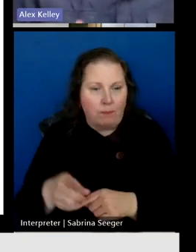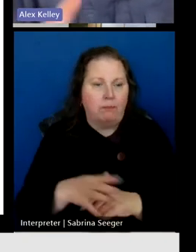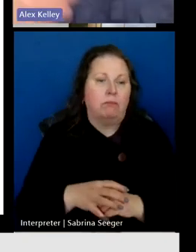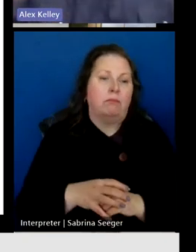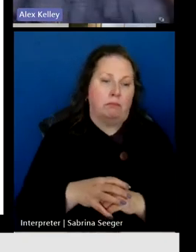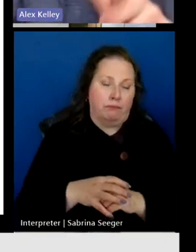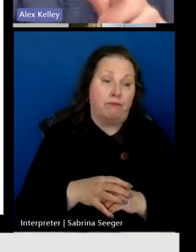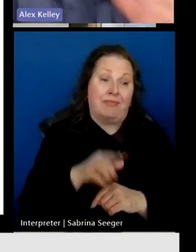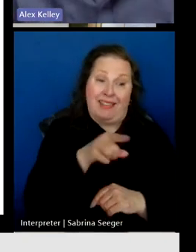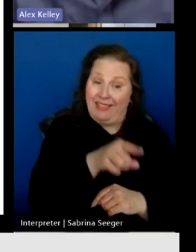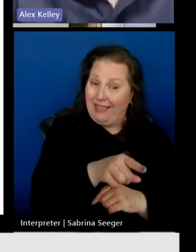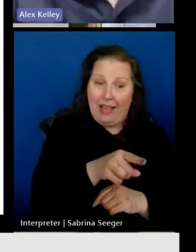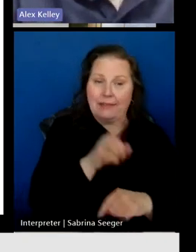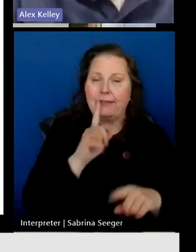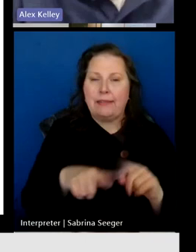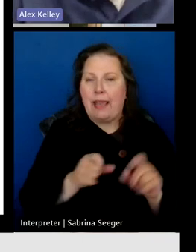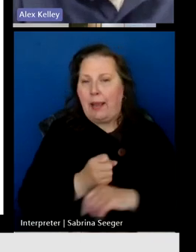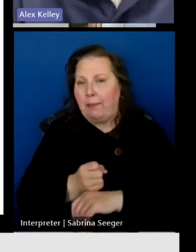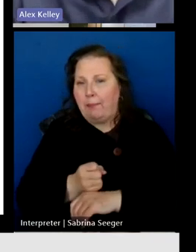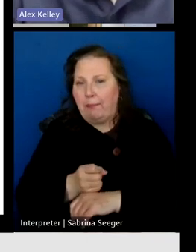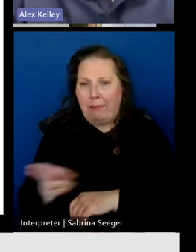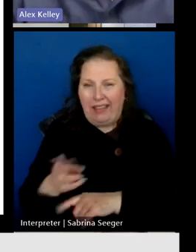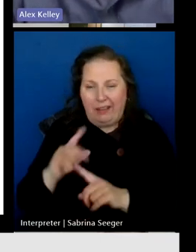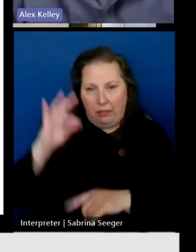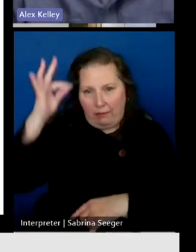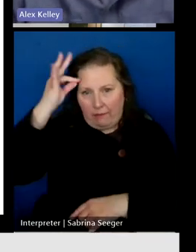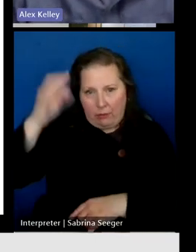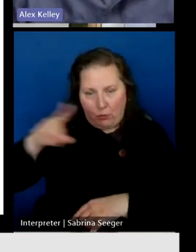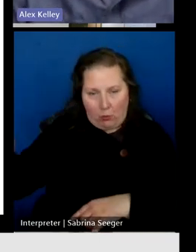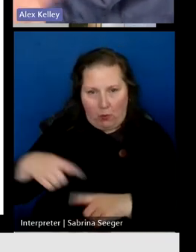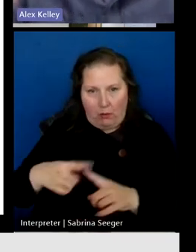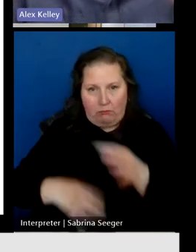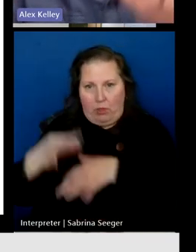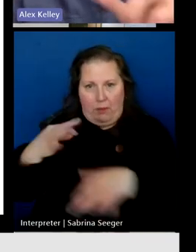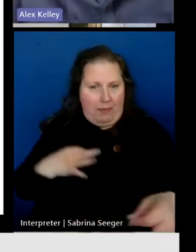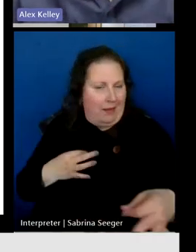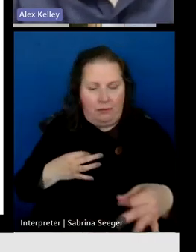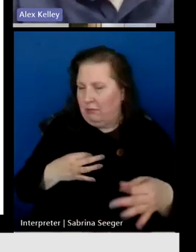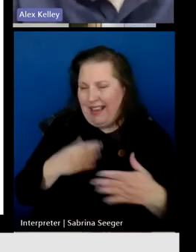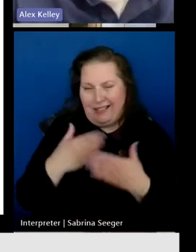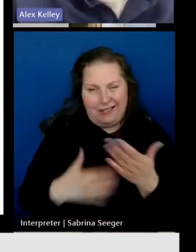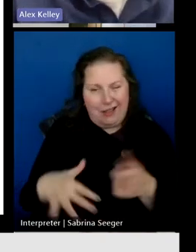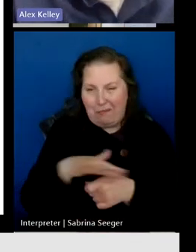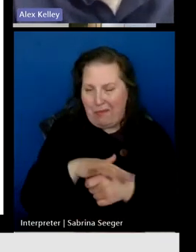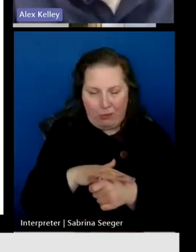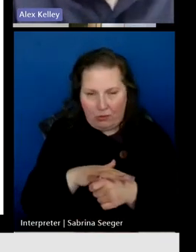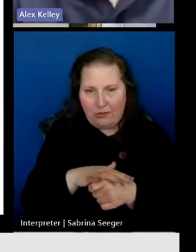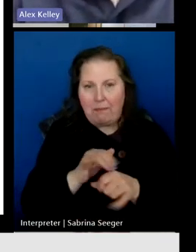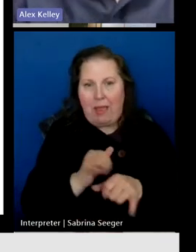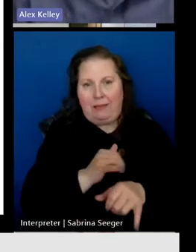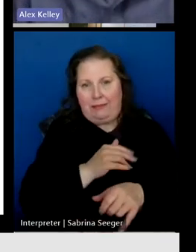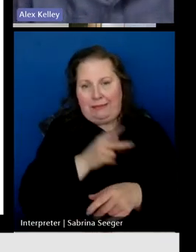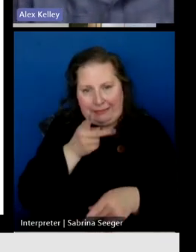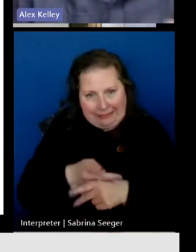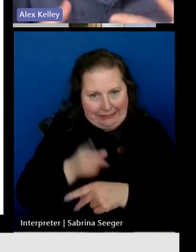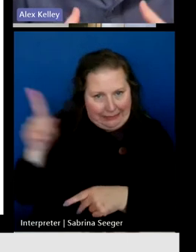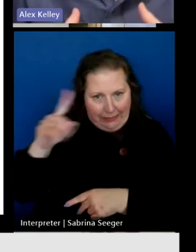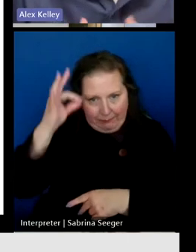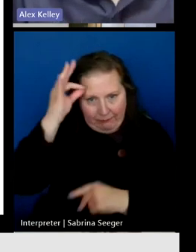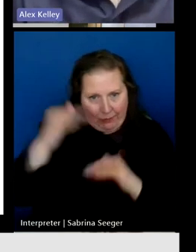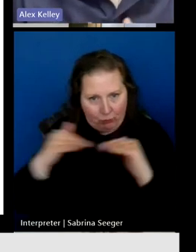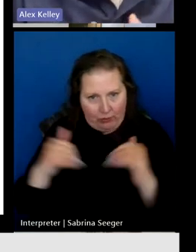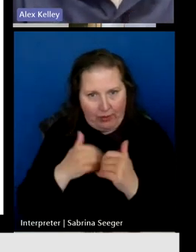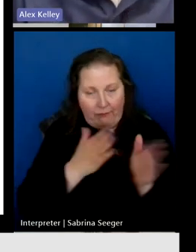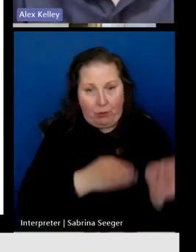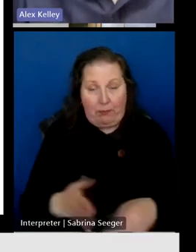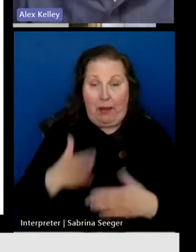plan can't supersede that federally required plan in certain areas, this plan that I'm